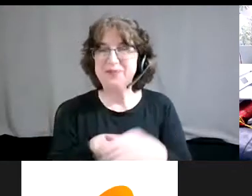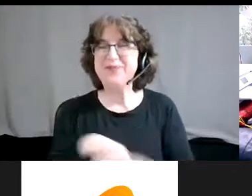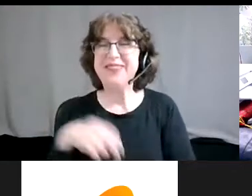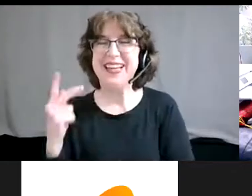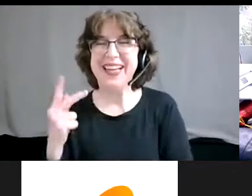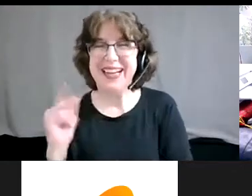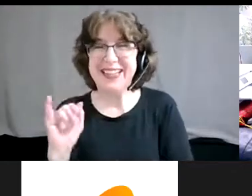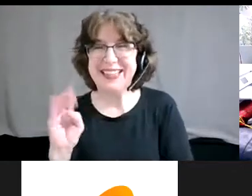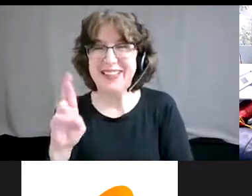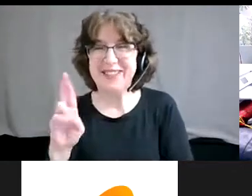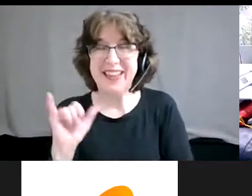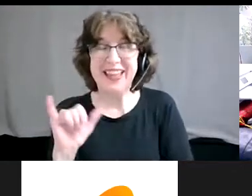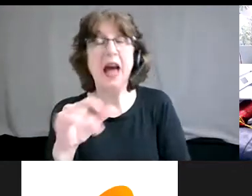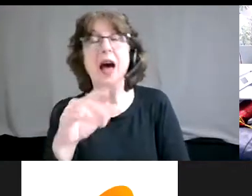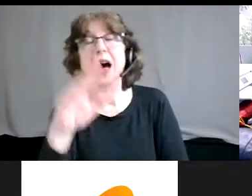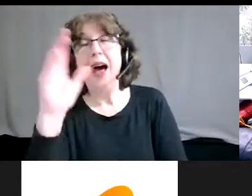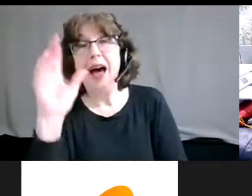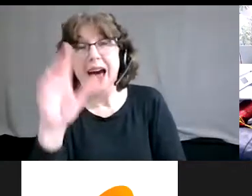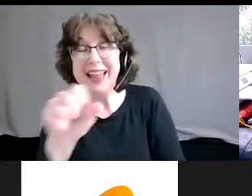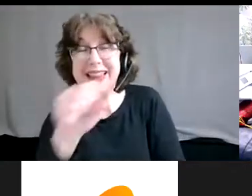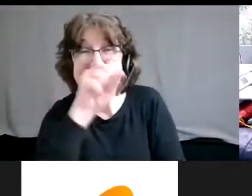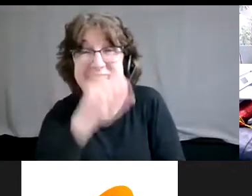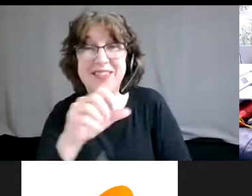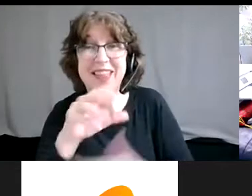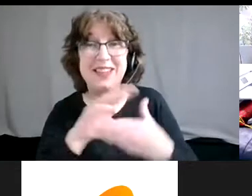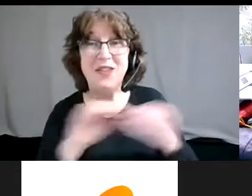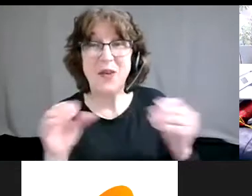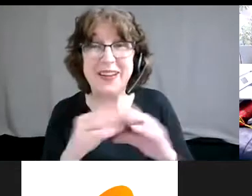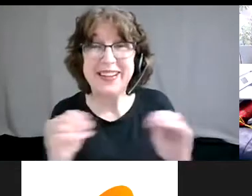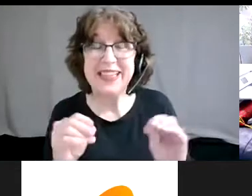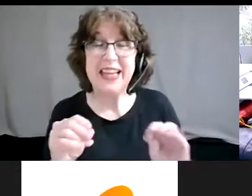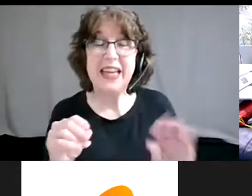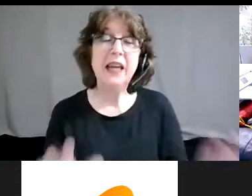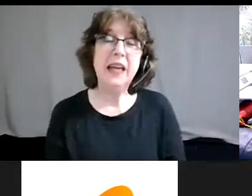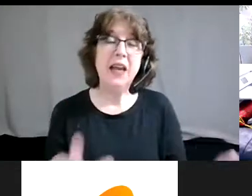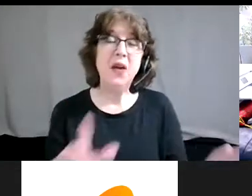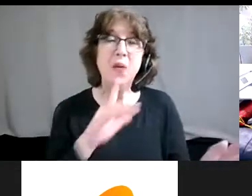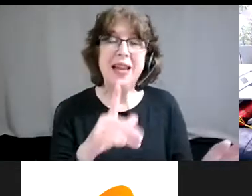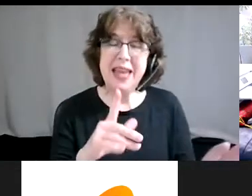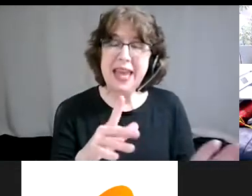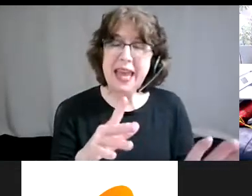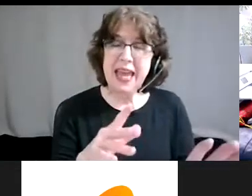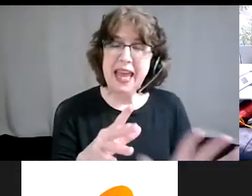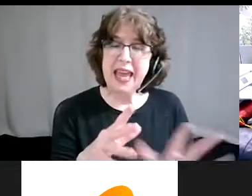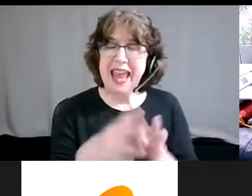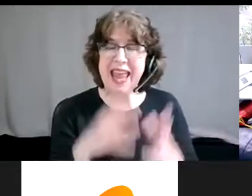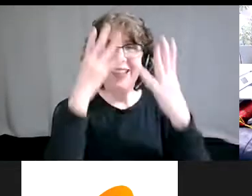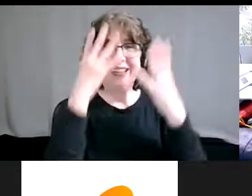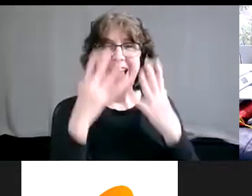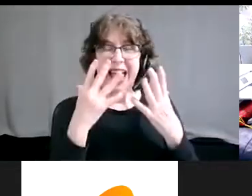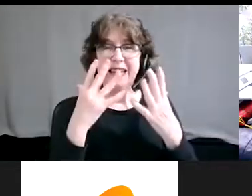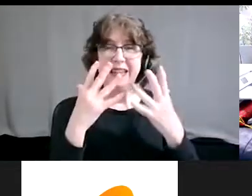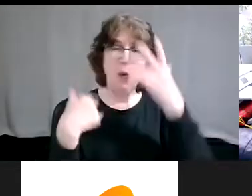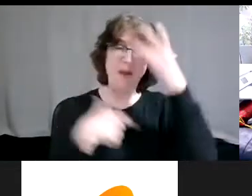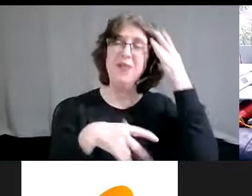I love that story, Christiana. It's a shame that we have to find a way to normalize behaviors